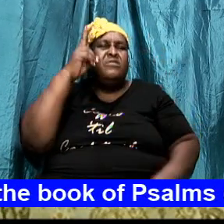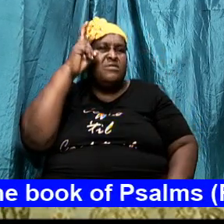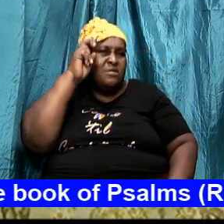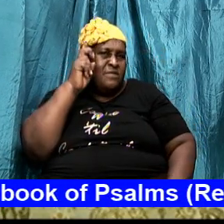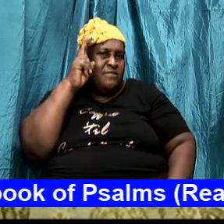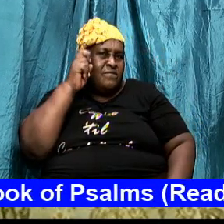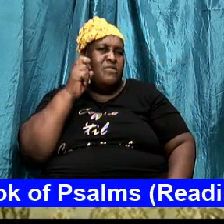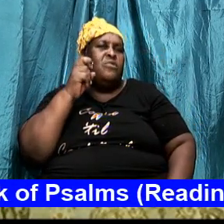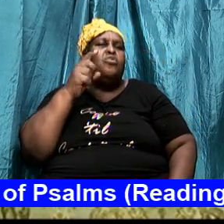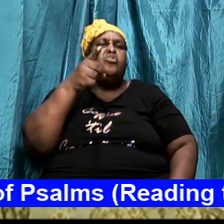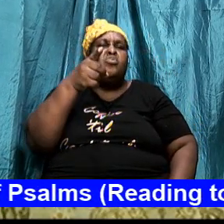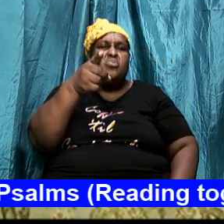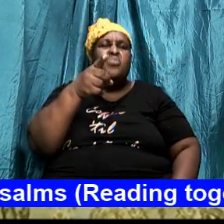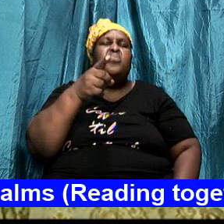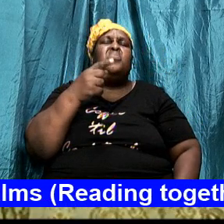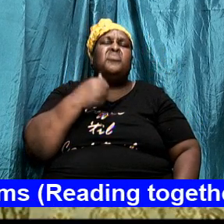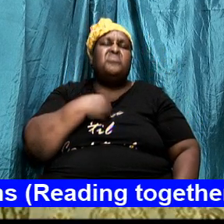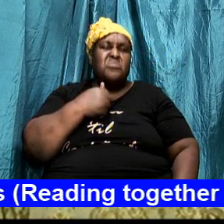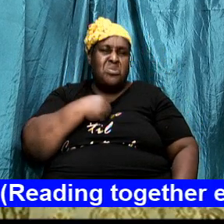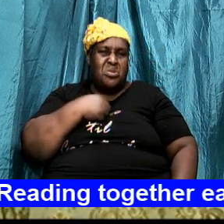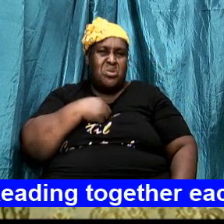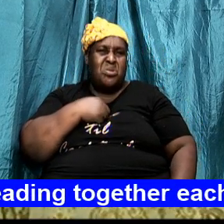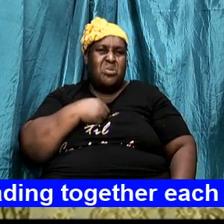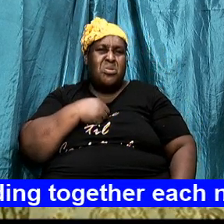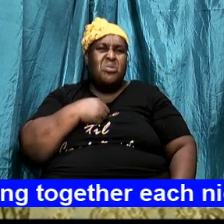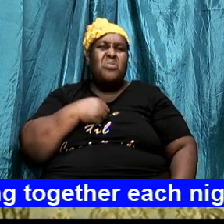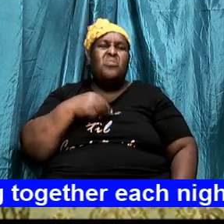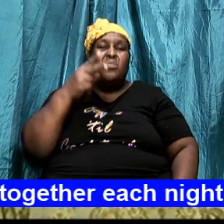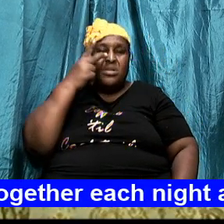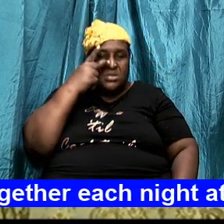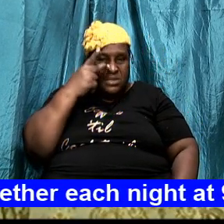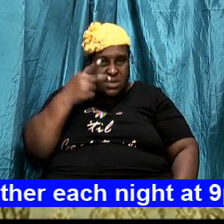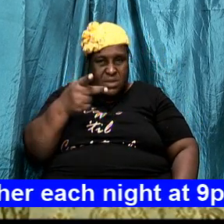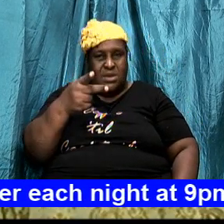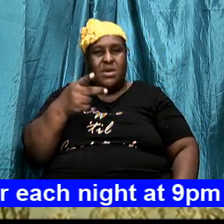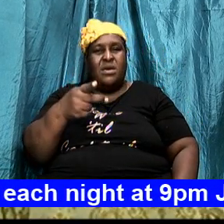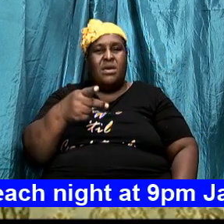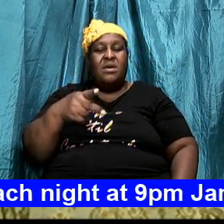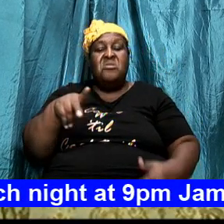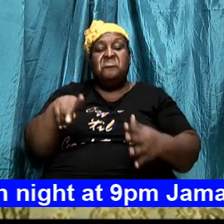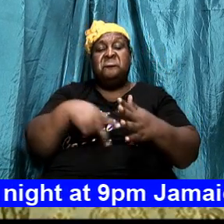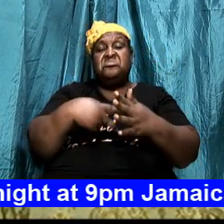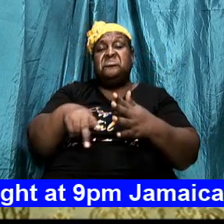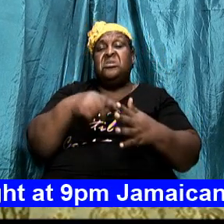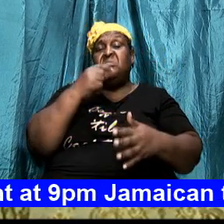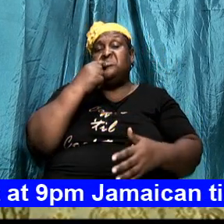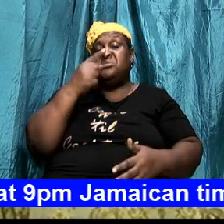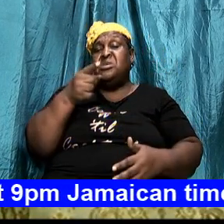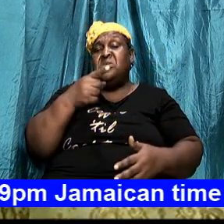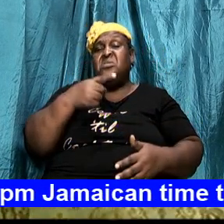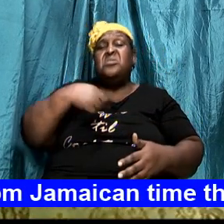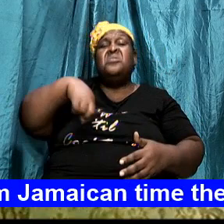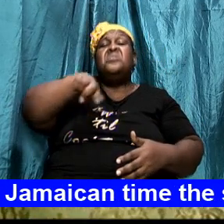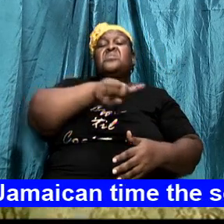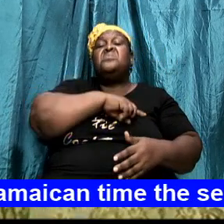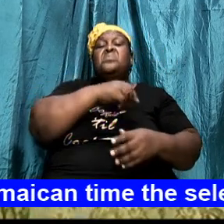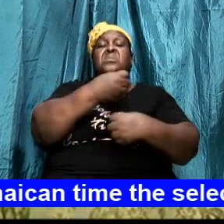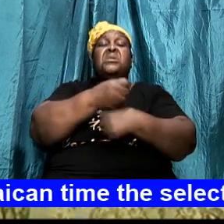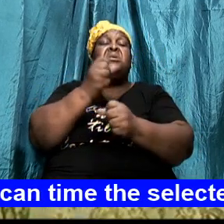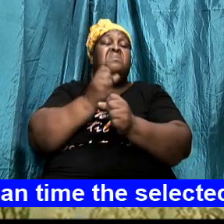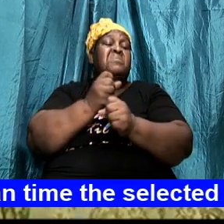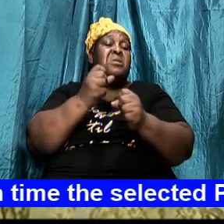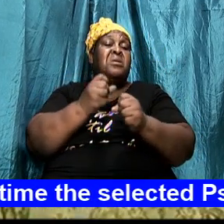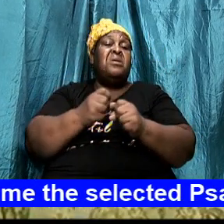lesson, you are going to realize when we go into the book of Psalms. And Psalms said that we were made a little bit lower than the